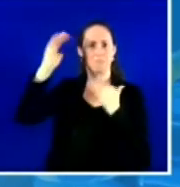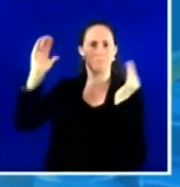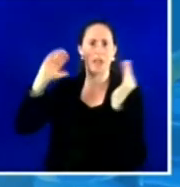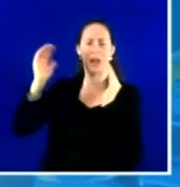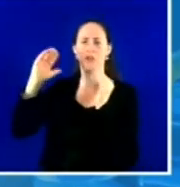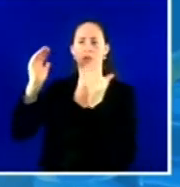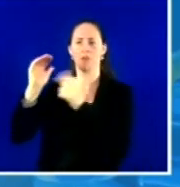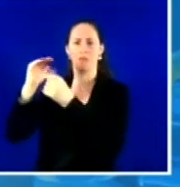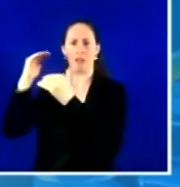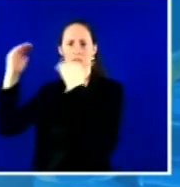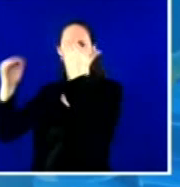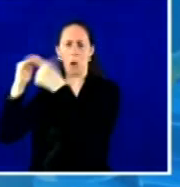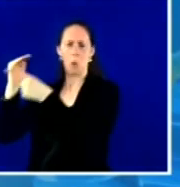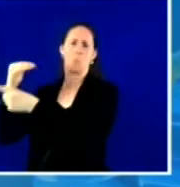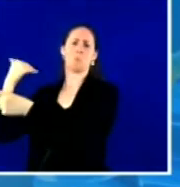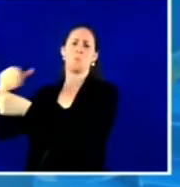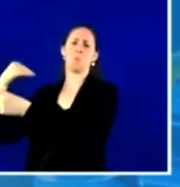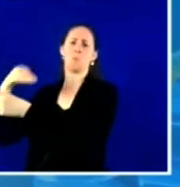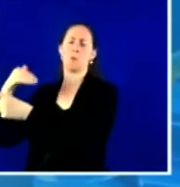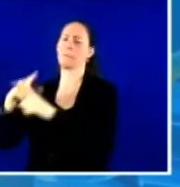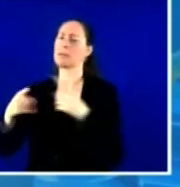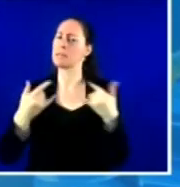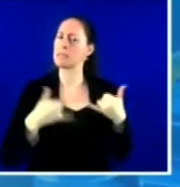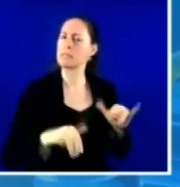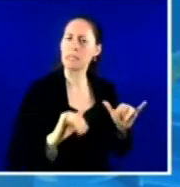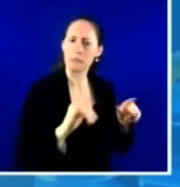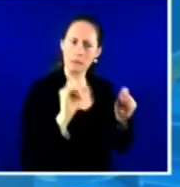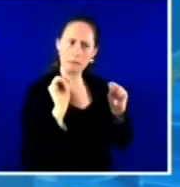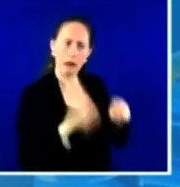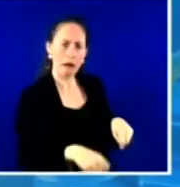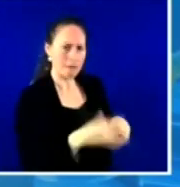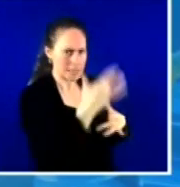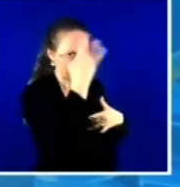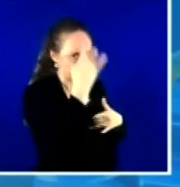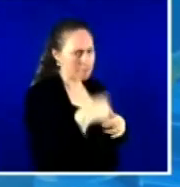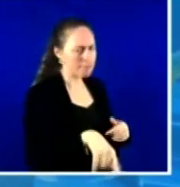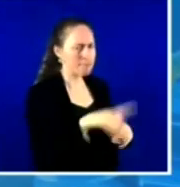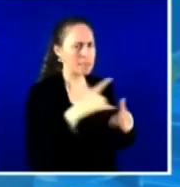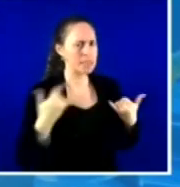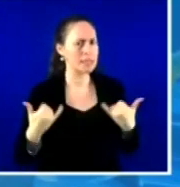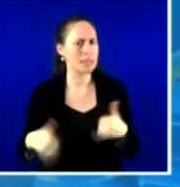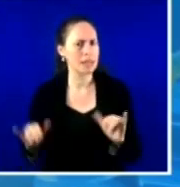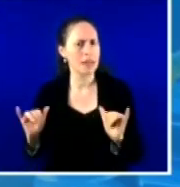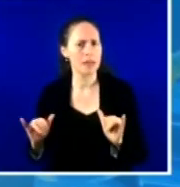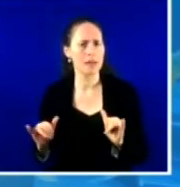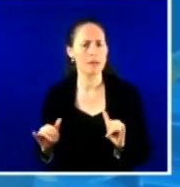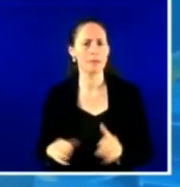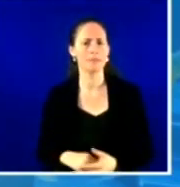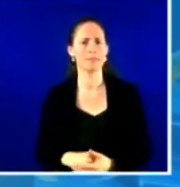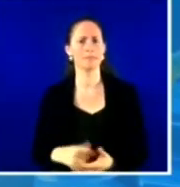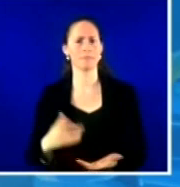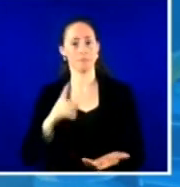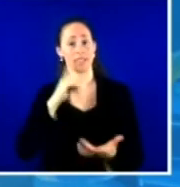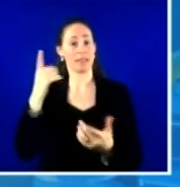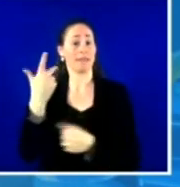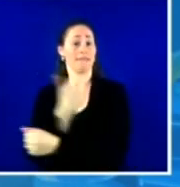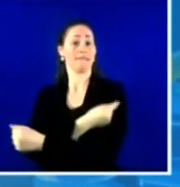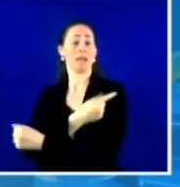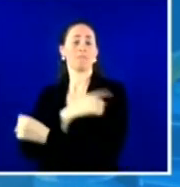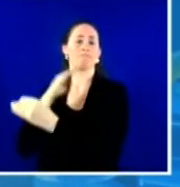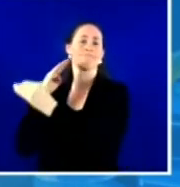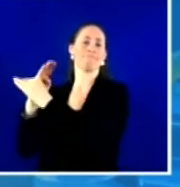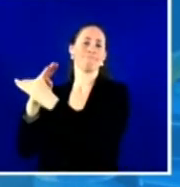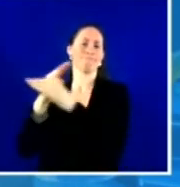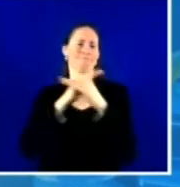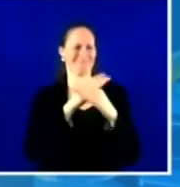they can still get quite ill. And if we have a safe and effective vaccine to prevent that, we absolutely want to do that. I